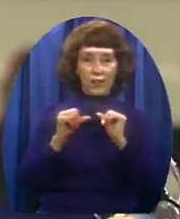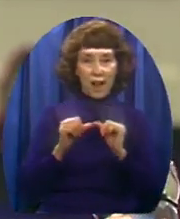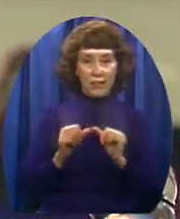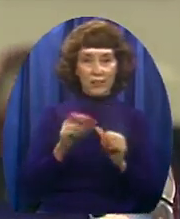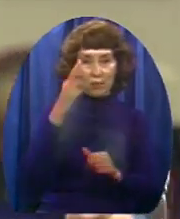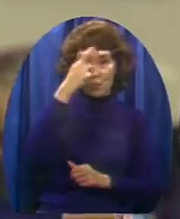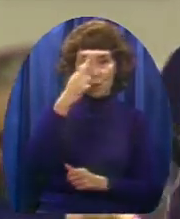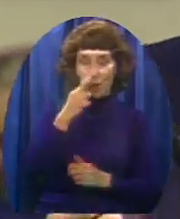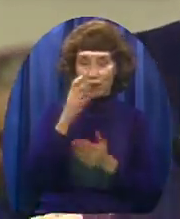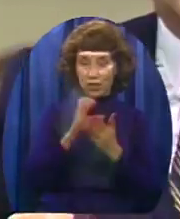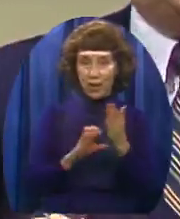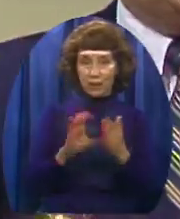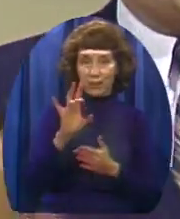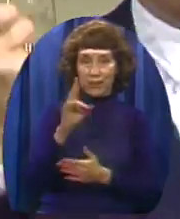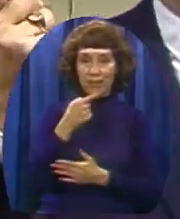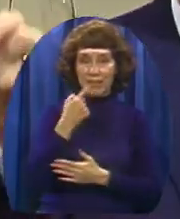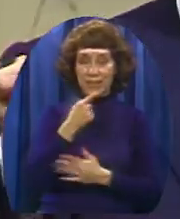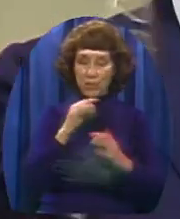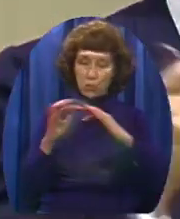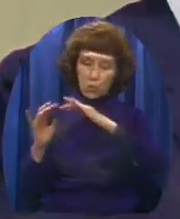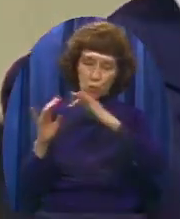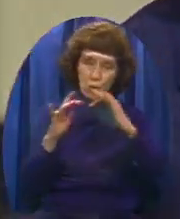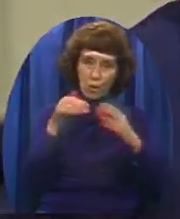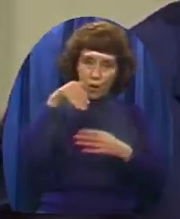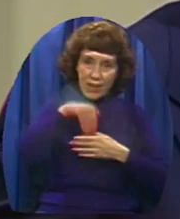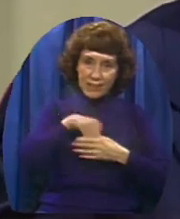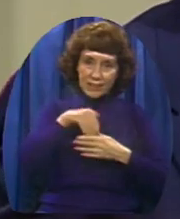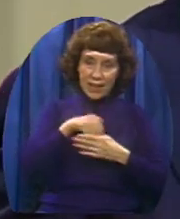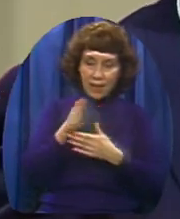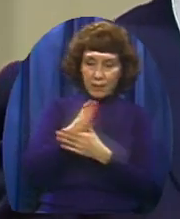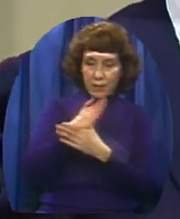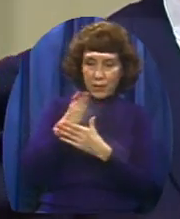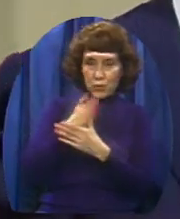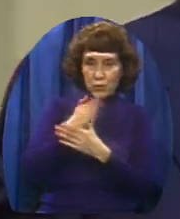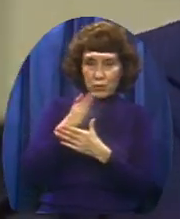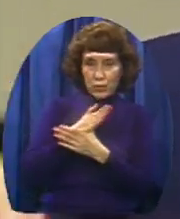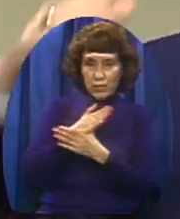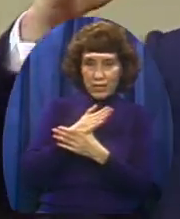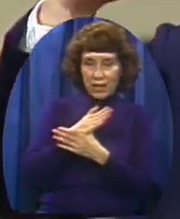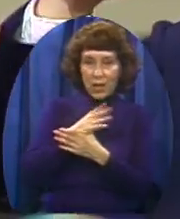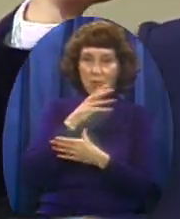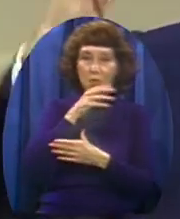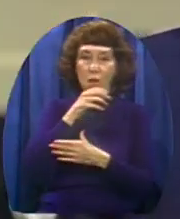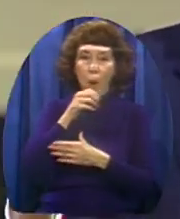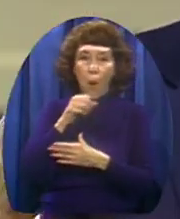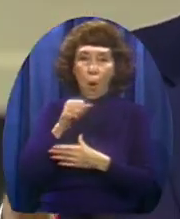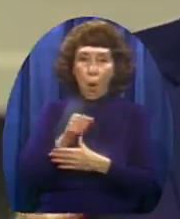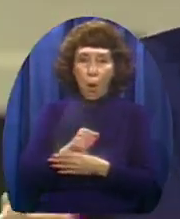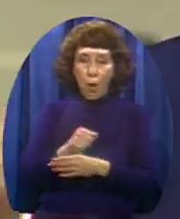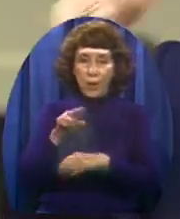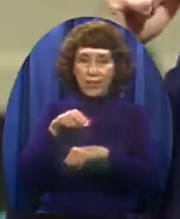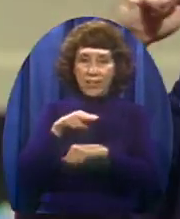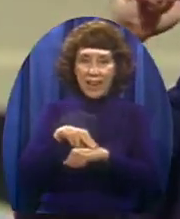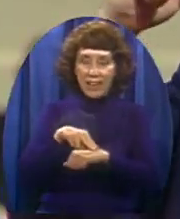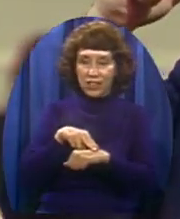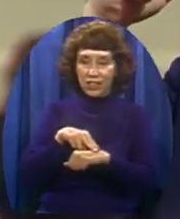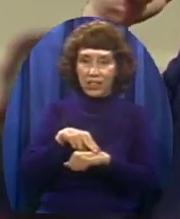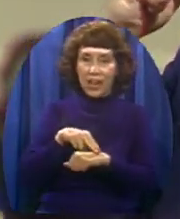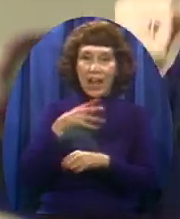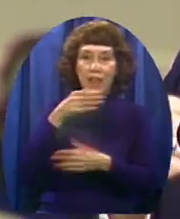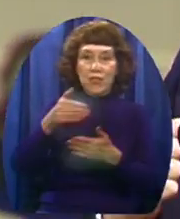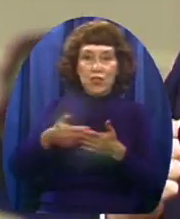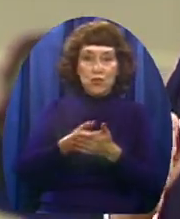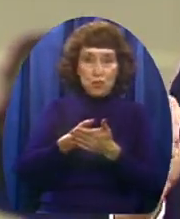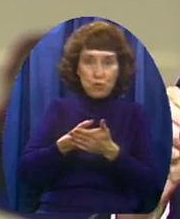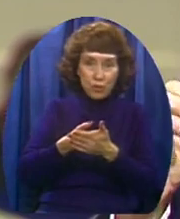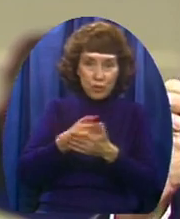7 Within us between the flesh and the spirit The spirit wants to do what is right The flesh wants